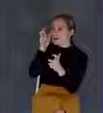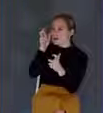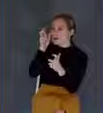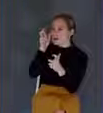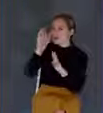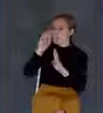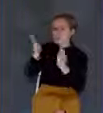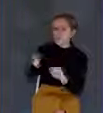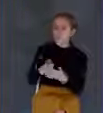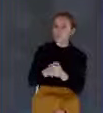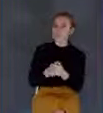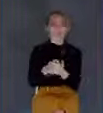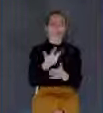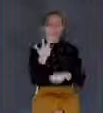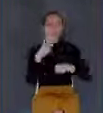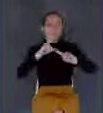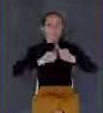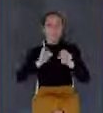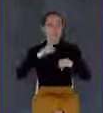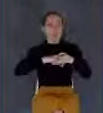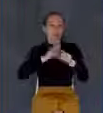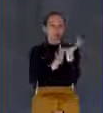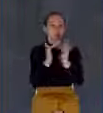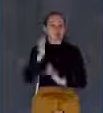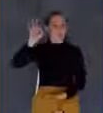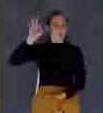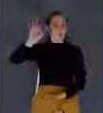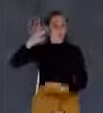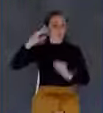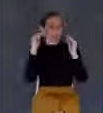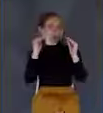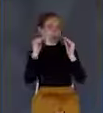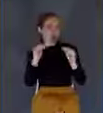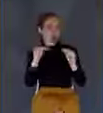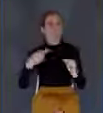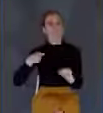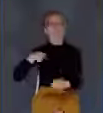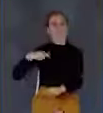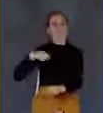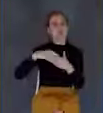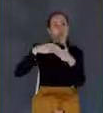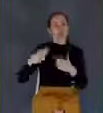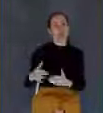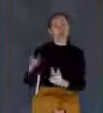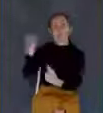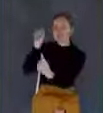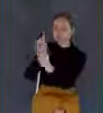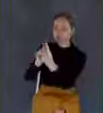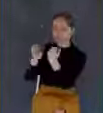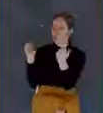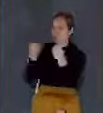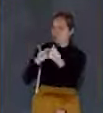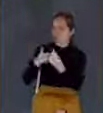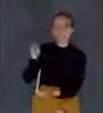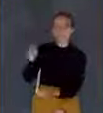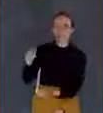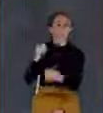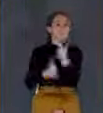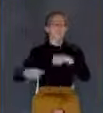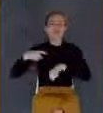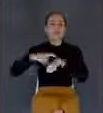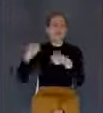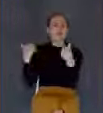on three different occasions, the religious leaders came and they challenged him. And Jesus, on each occasion, made them look foolish